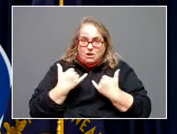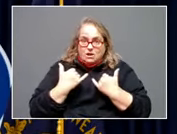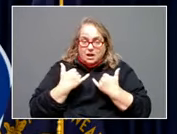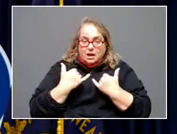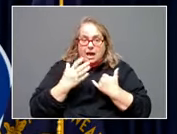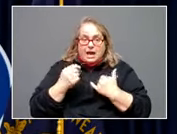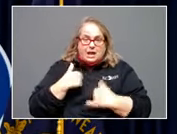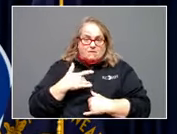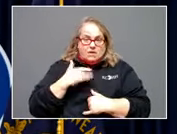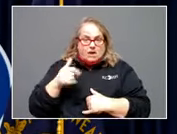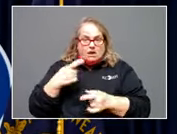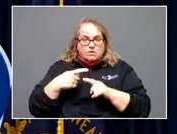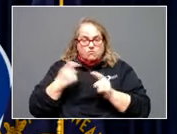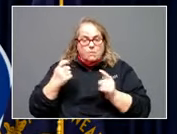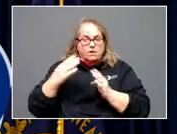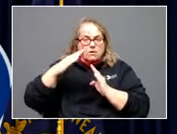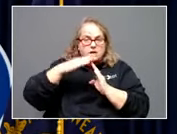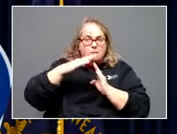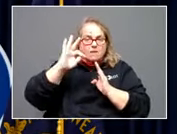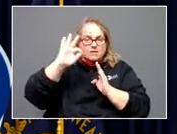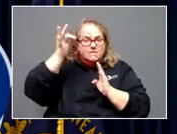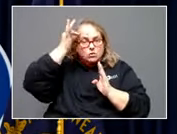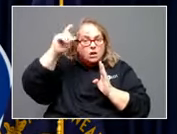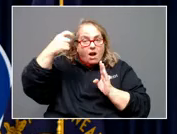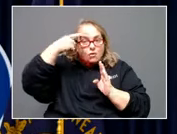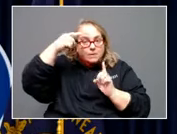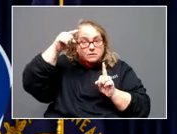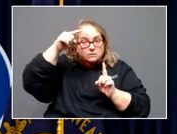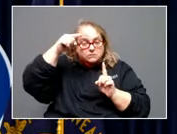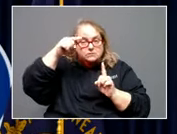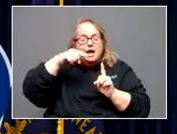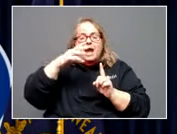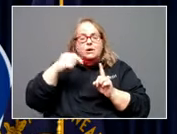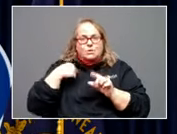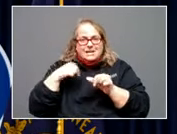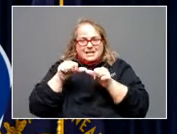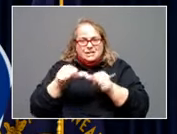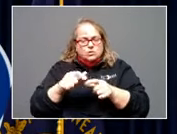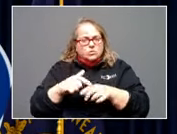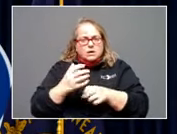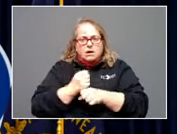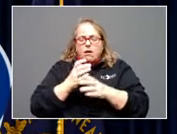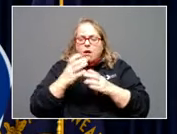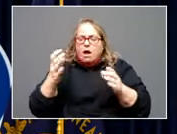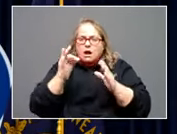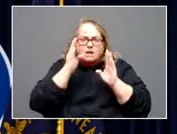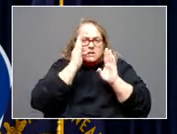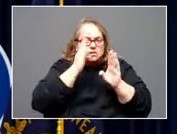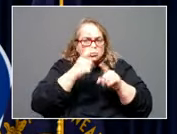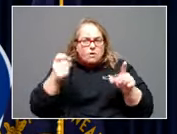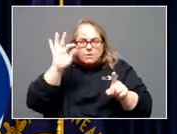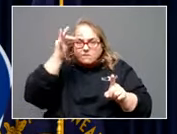believe that comes from the very top of the federal government. We continue to get incredible attention and assistance